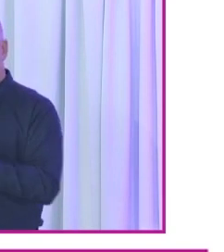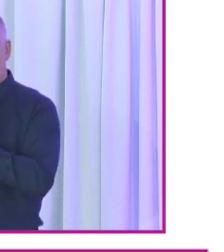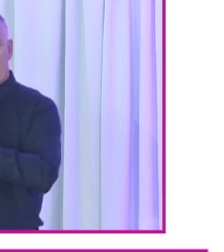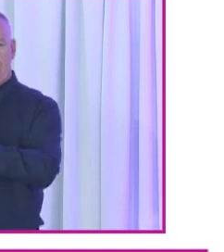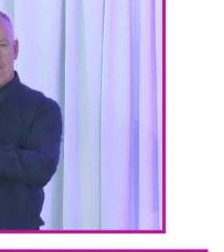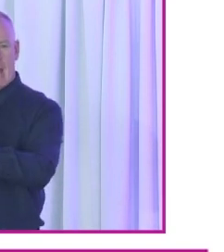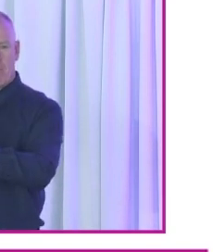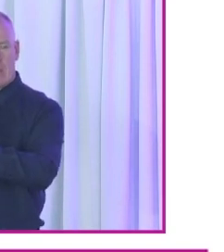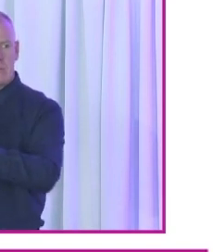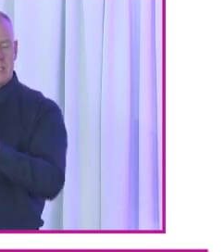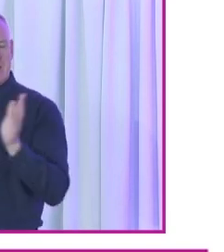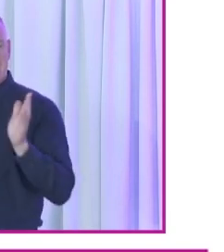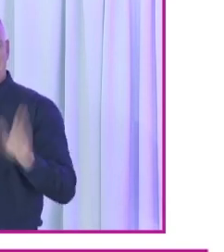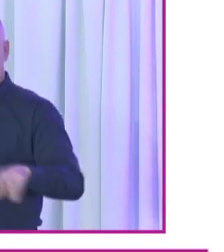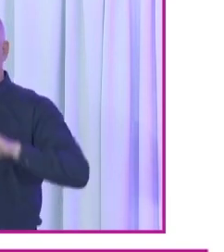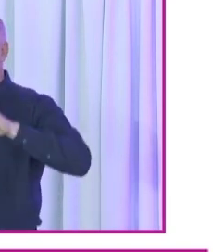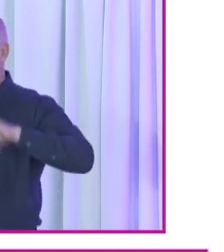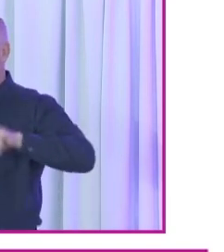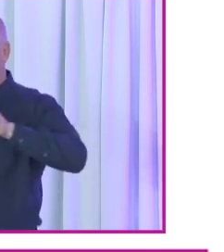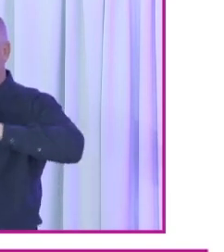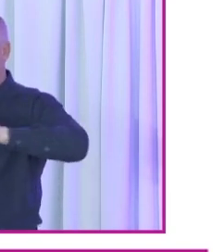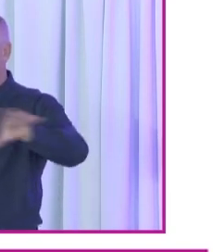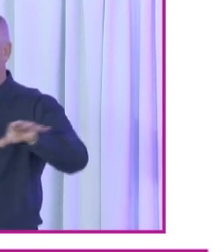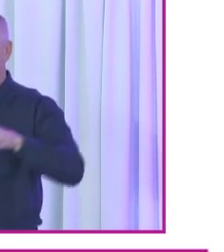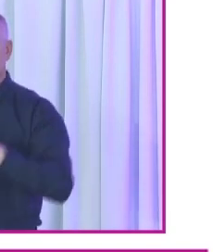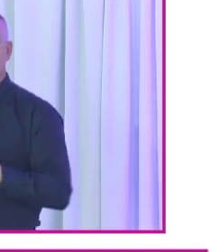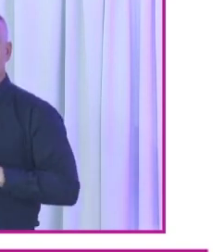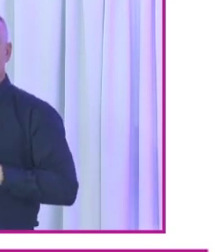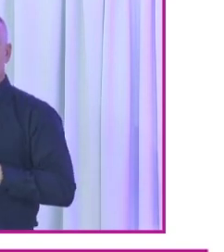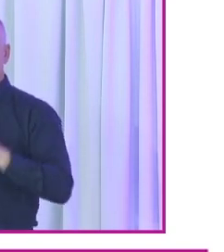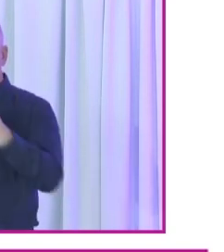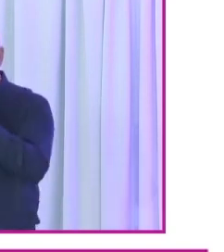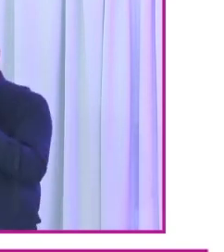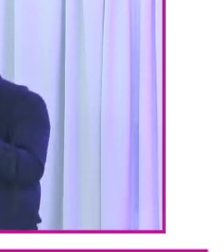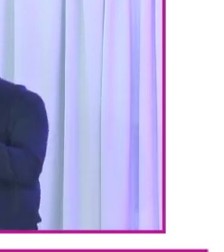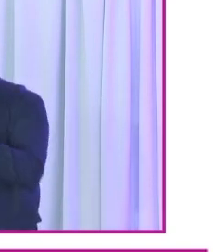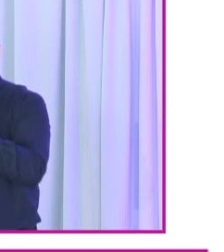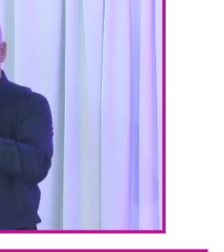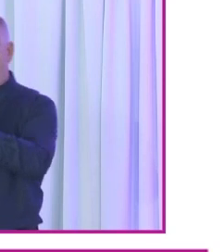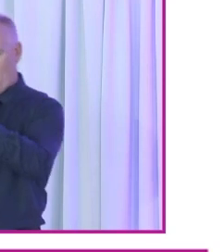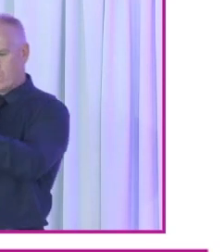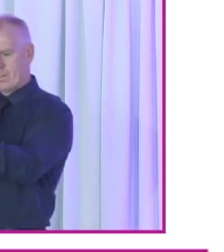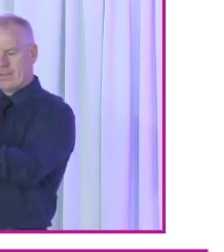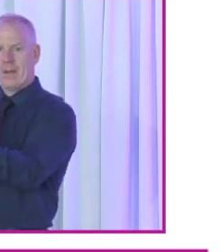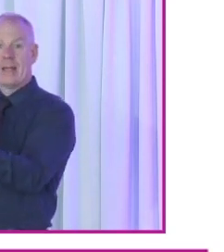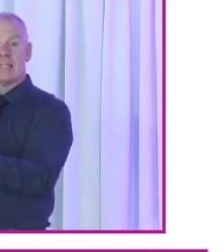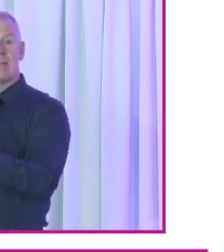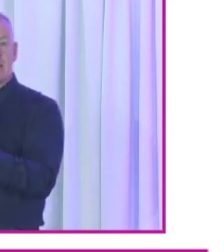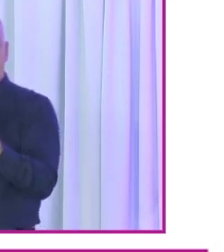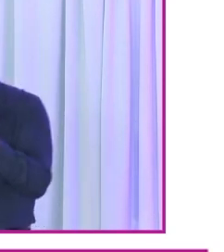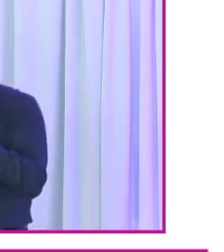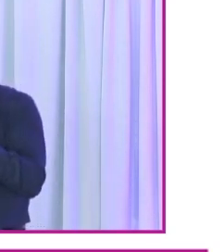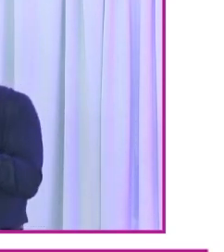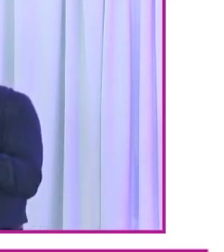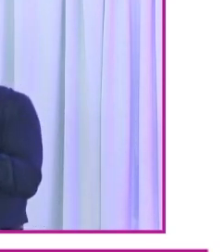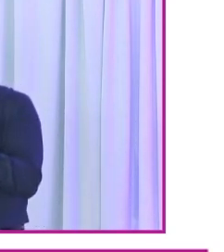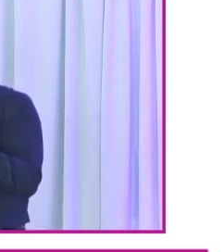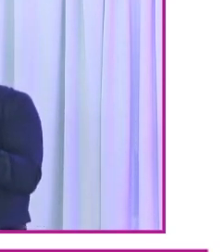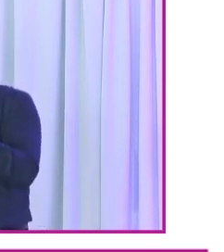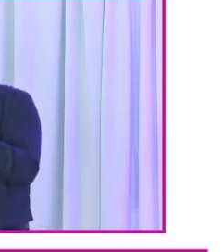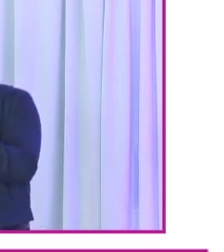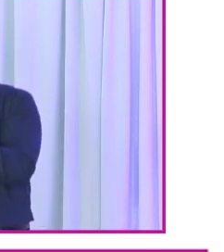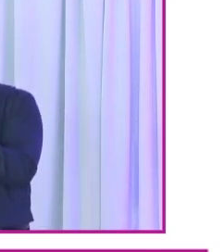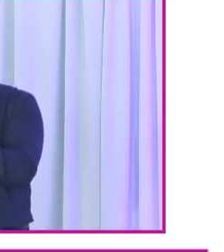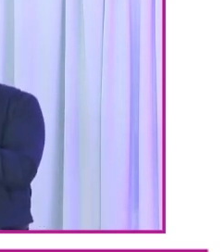to a survey that we completed. We're going to look at some of the barriers to voting. I'm going to specifically maybe focus in a little on